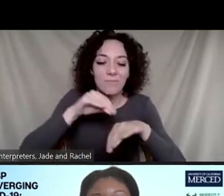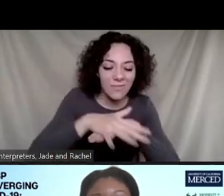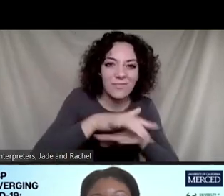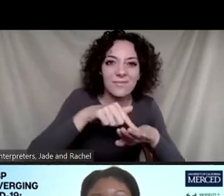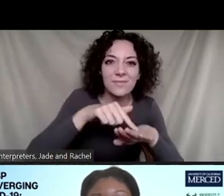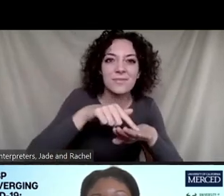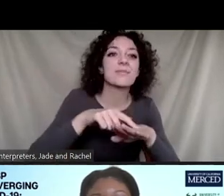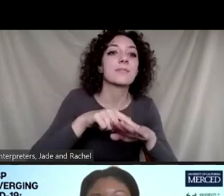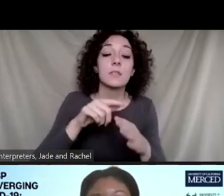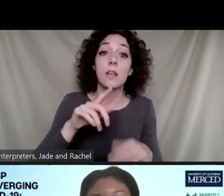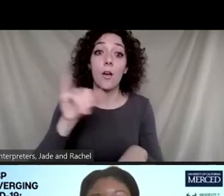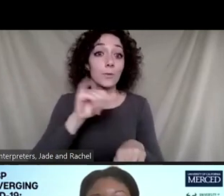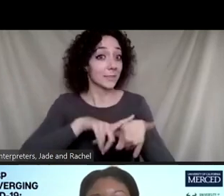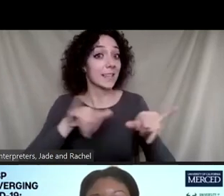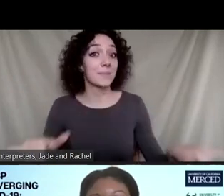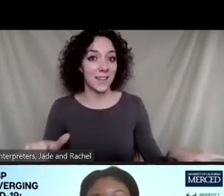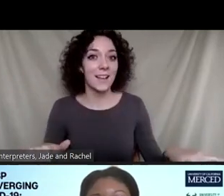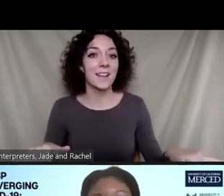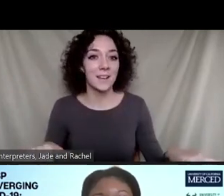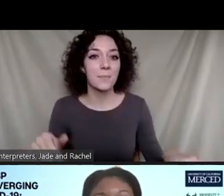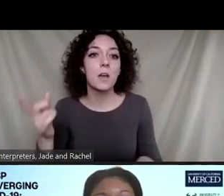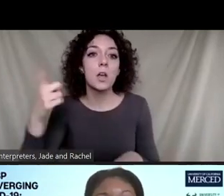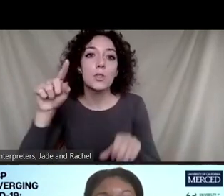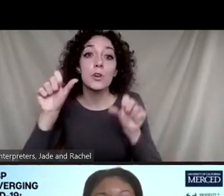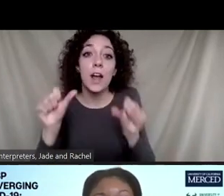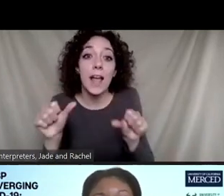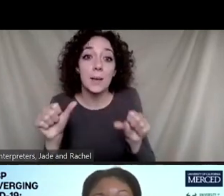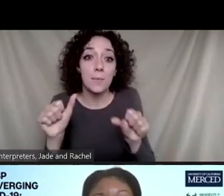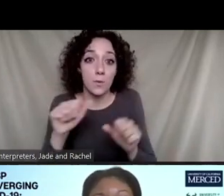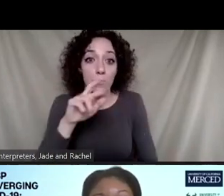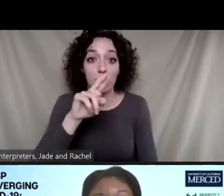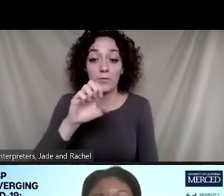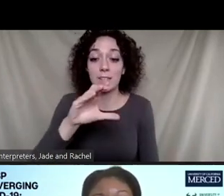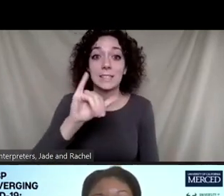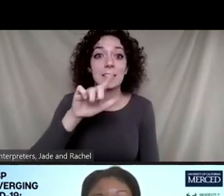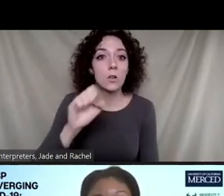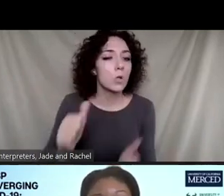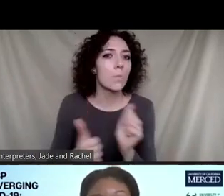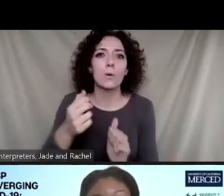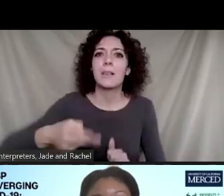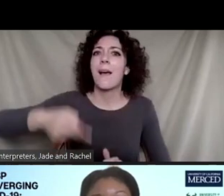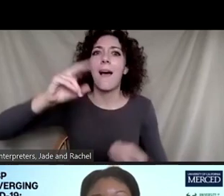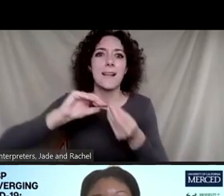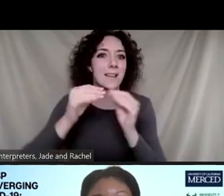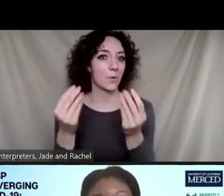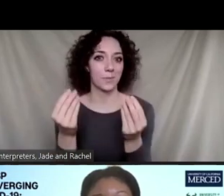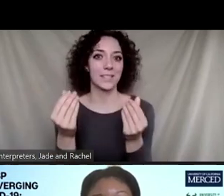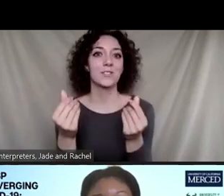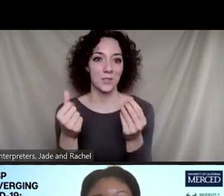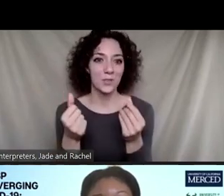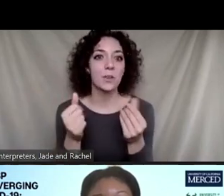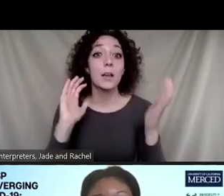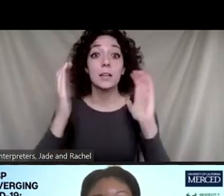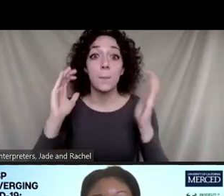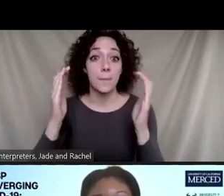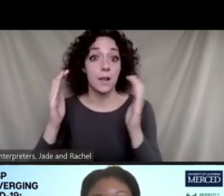Dr. are able to, you know, recycle the highest number of the material compared to the non